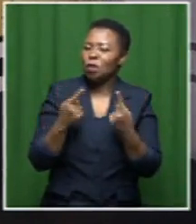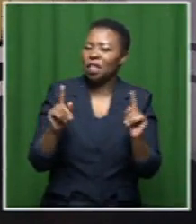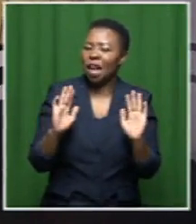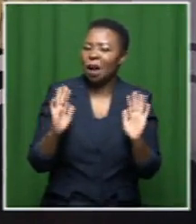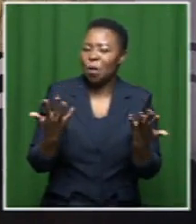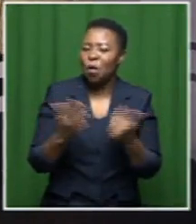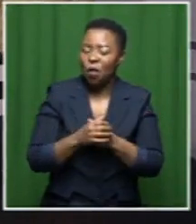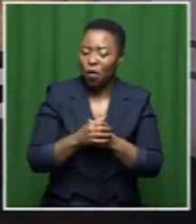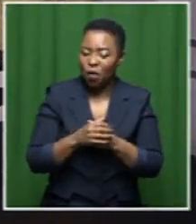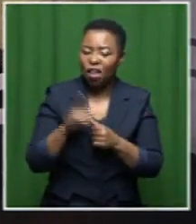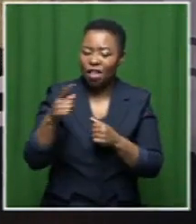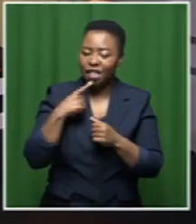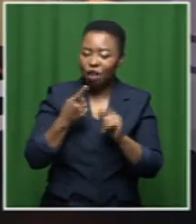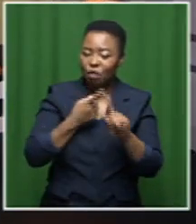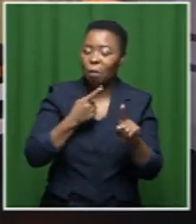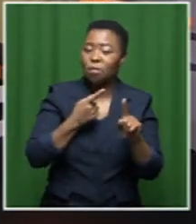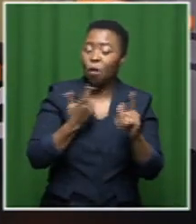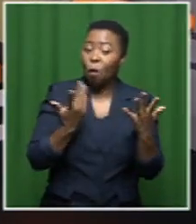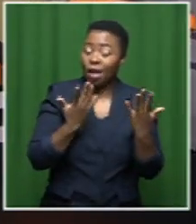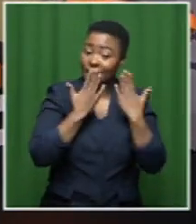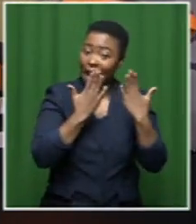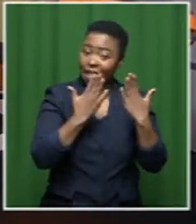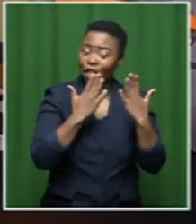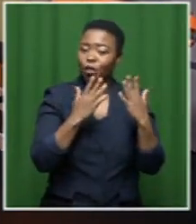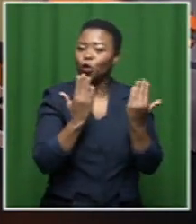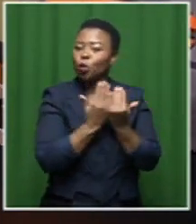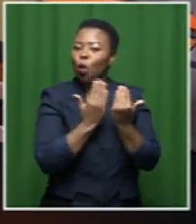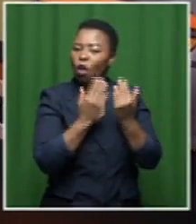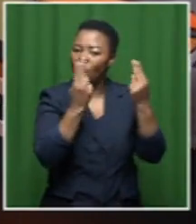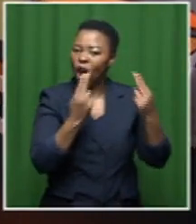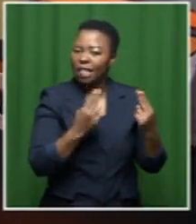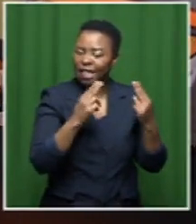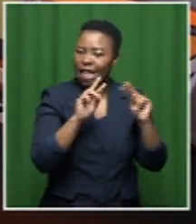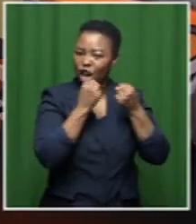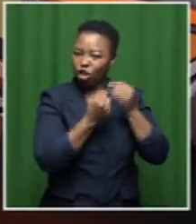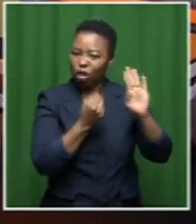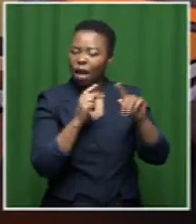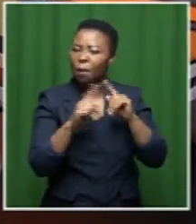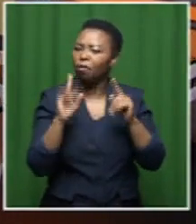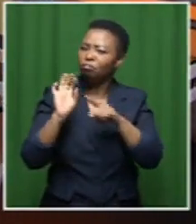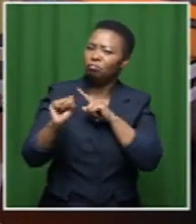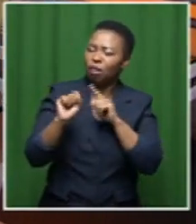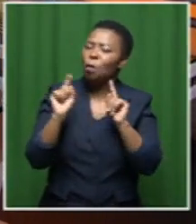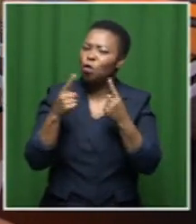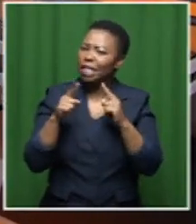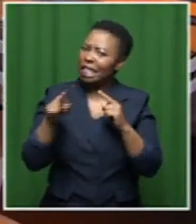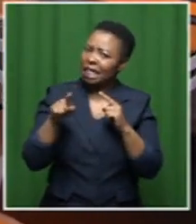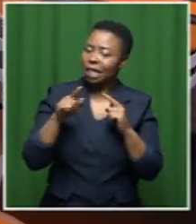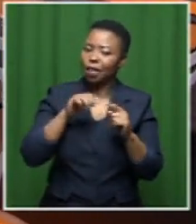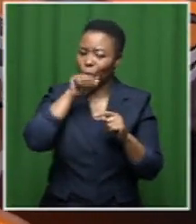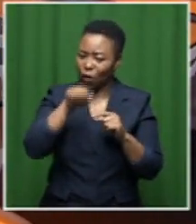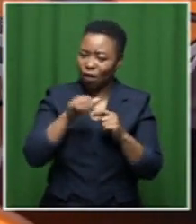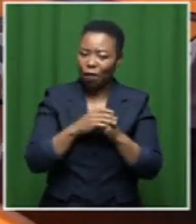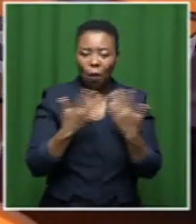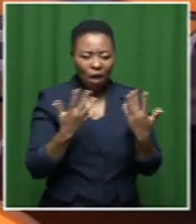touched on you being a product of the National School of the Arts but when did it finally click that music is my thing I'm in grade seven